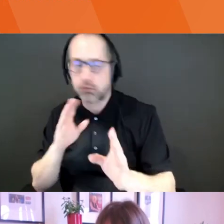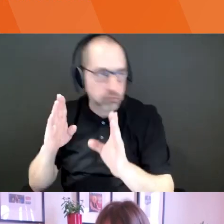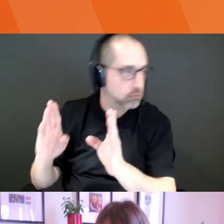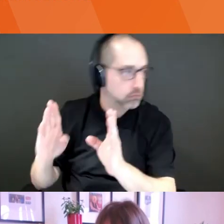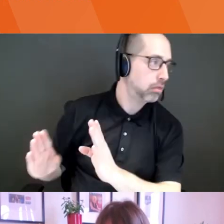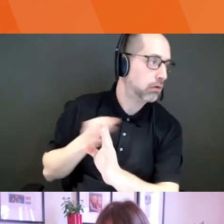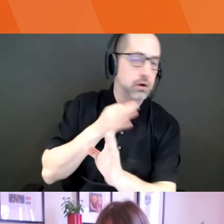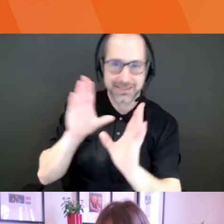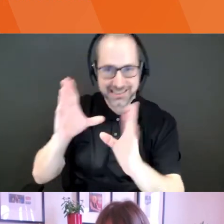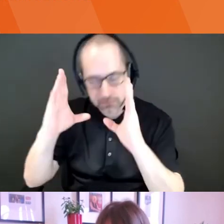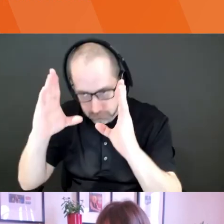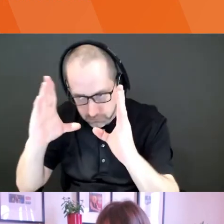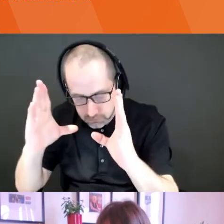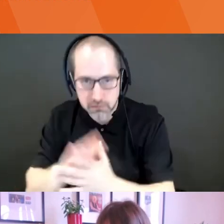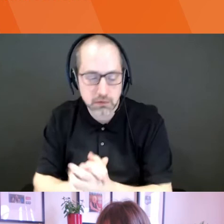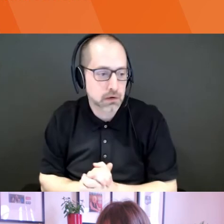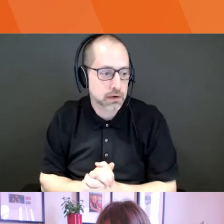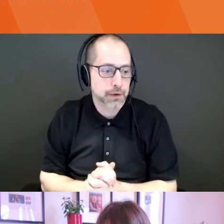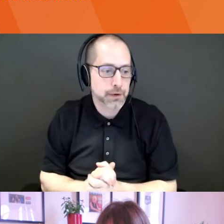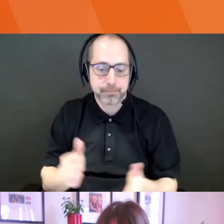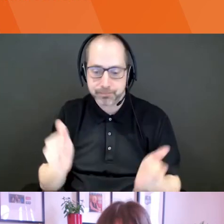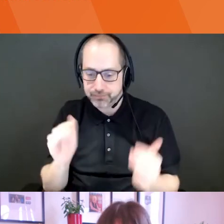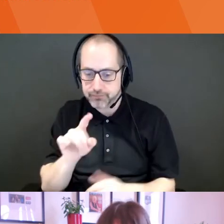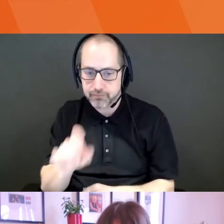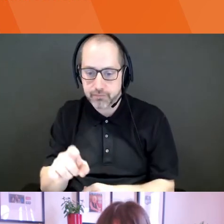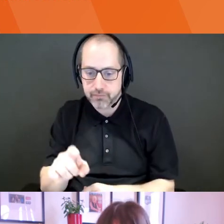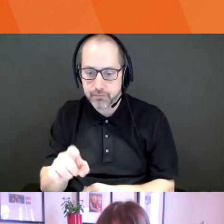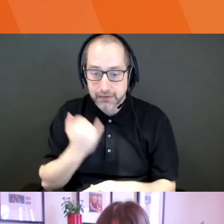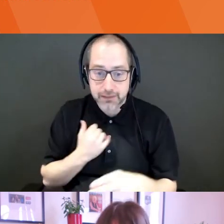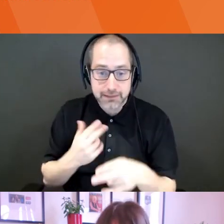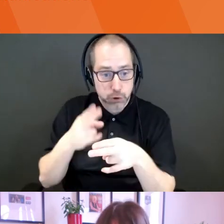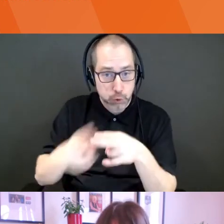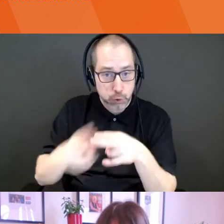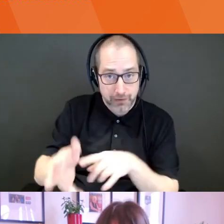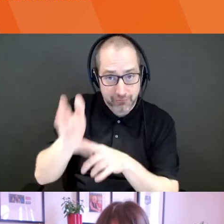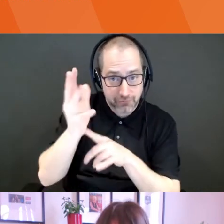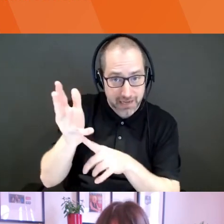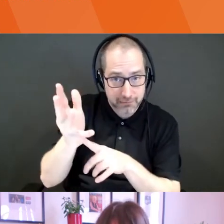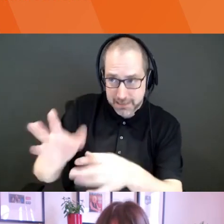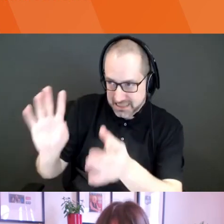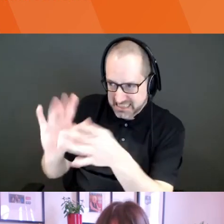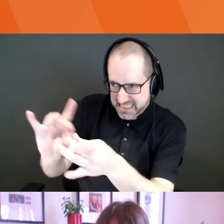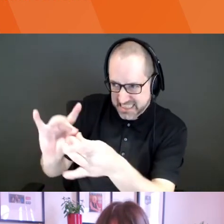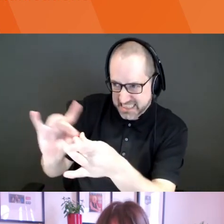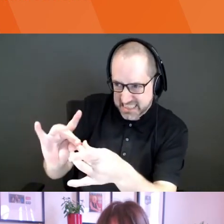Great. Um, on a short five minute pitch, what is the most important to focus on or avoid?